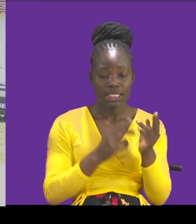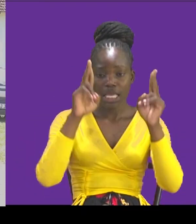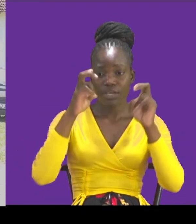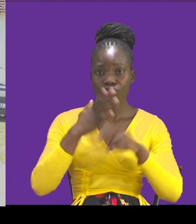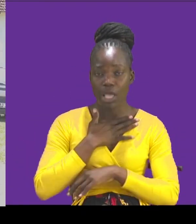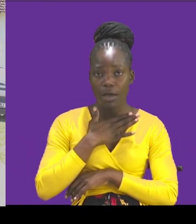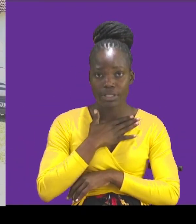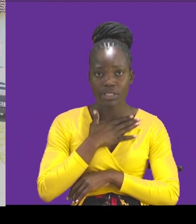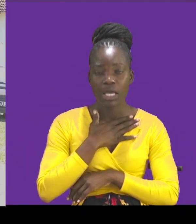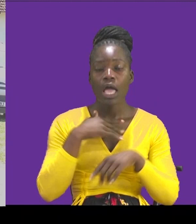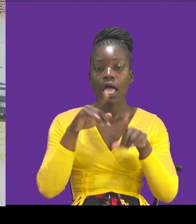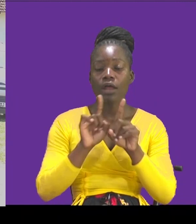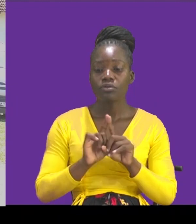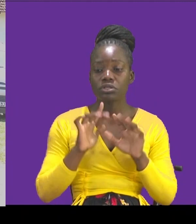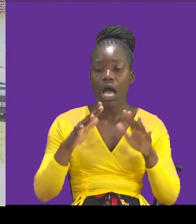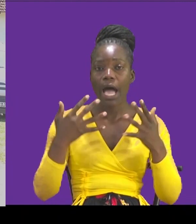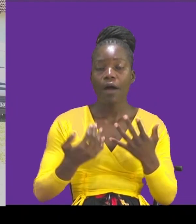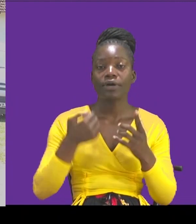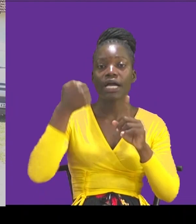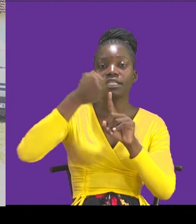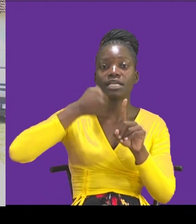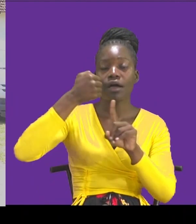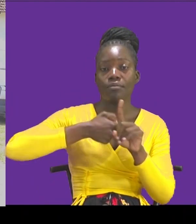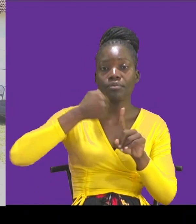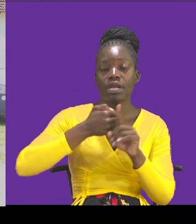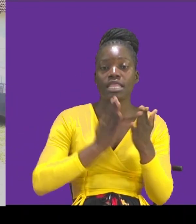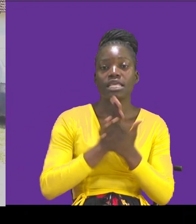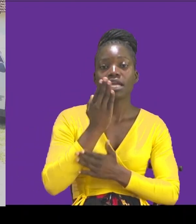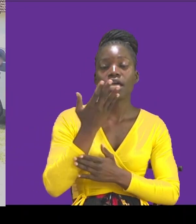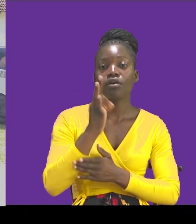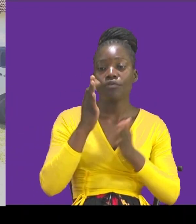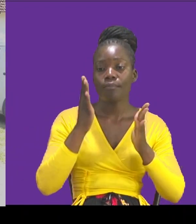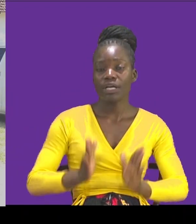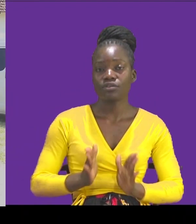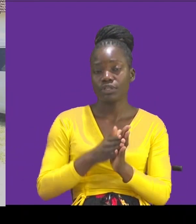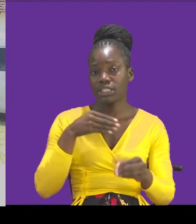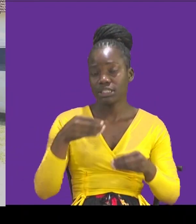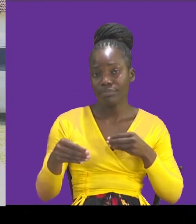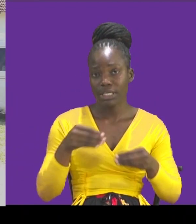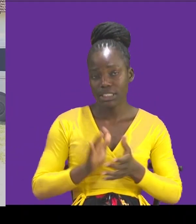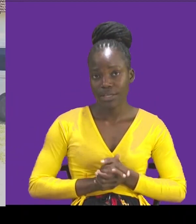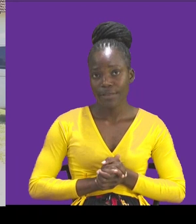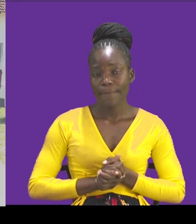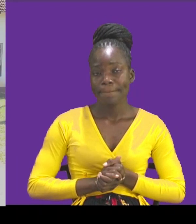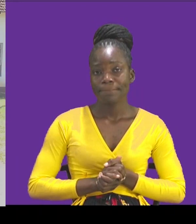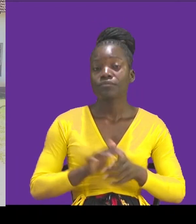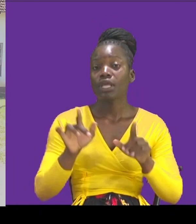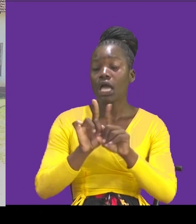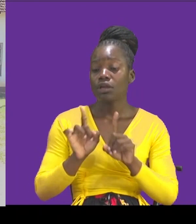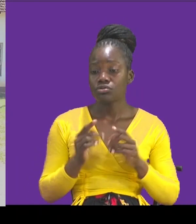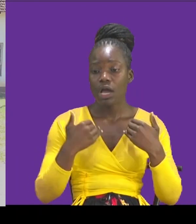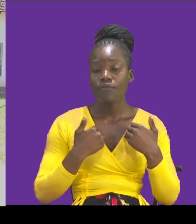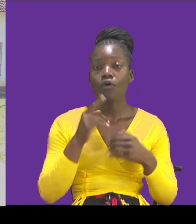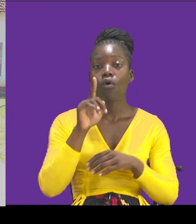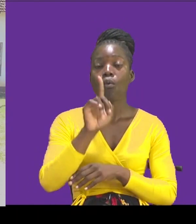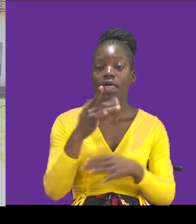and how we can champion. the rights of people living with disability. And there is one thing